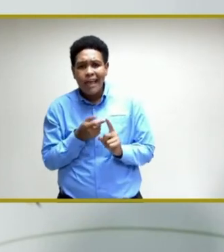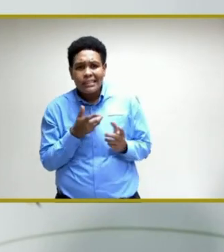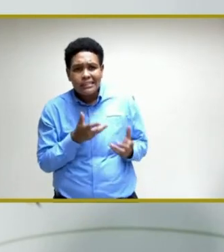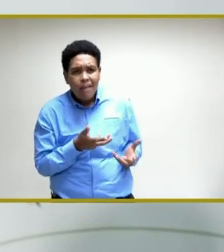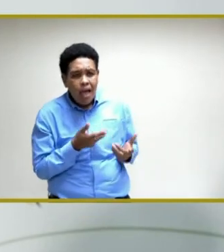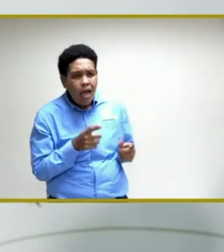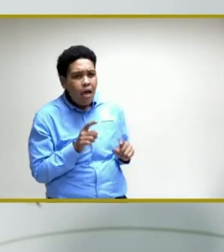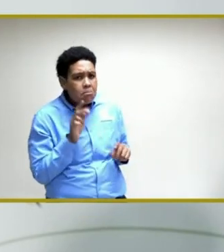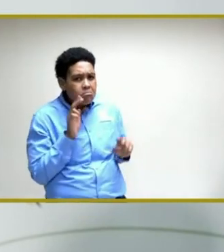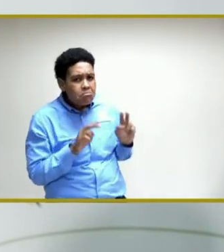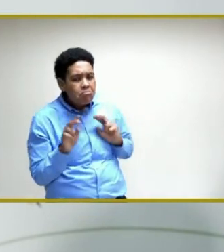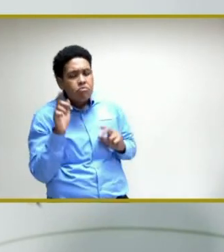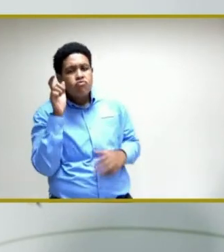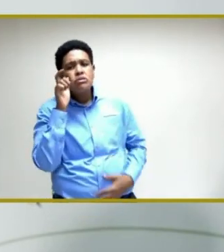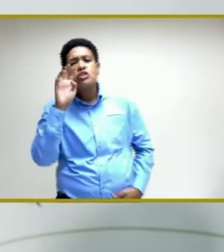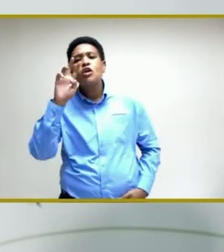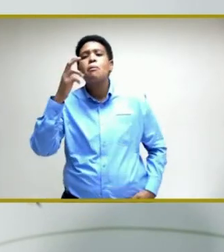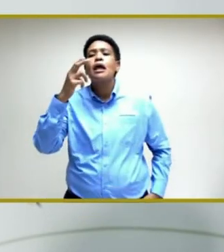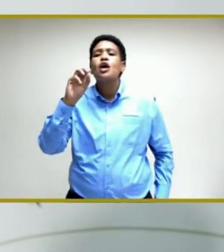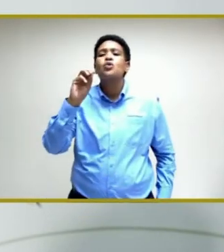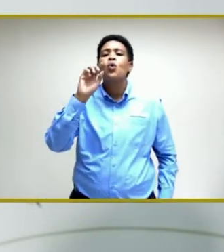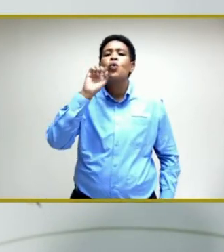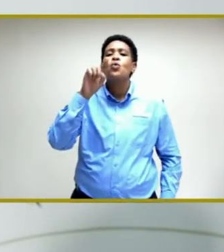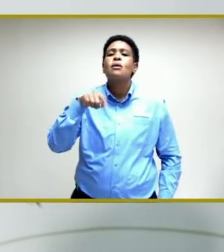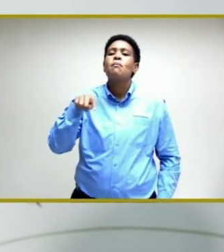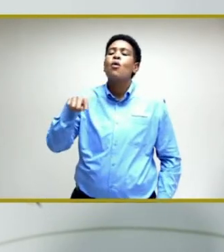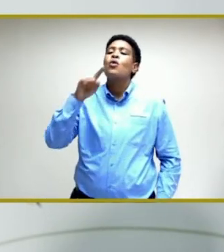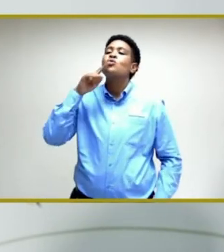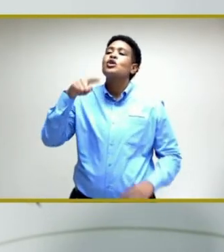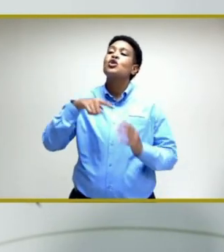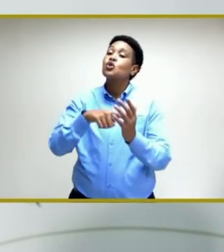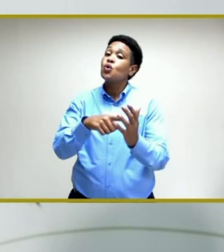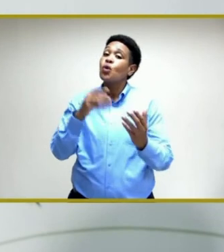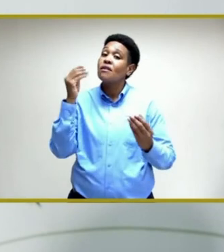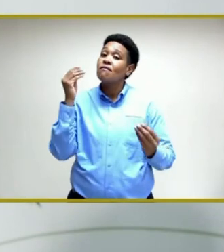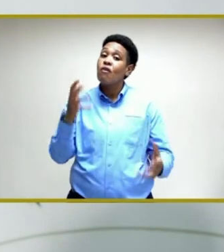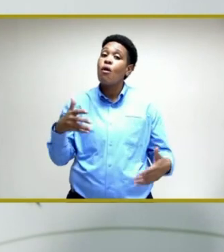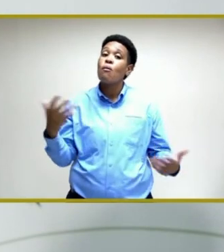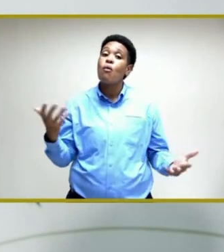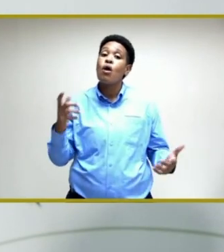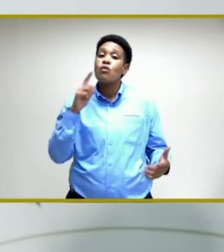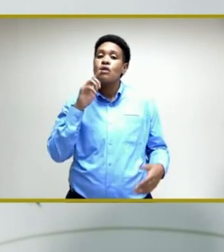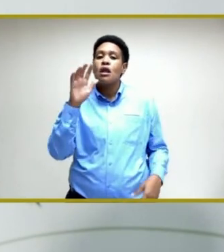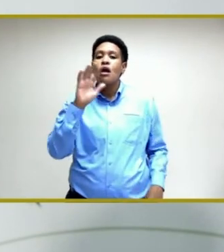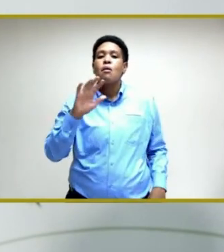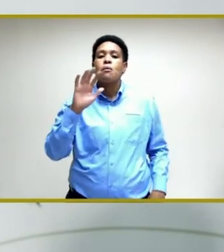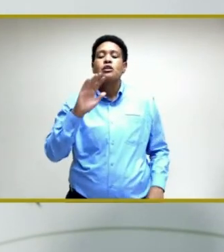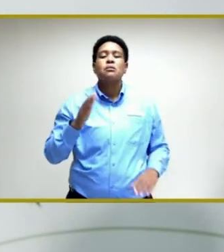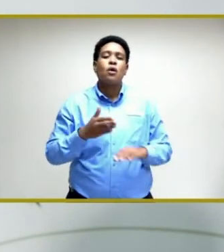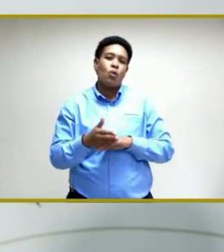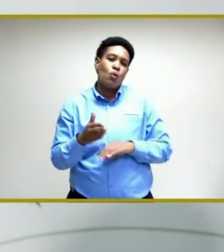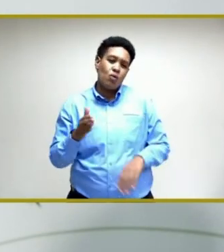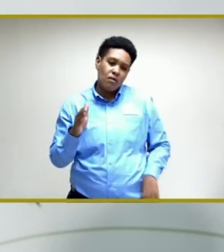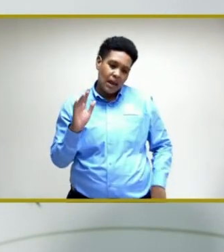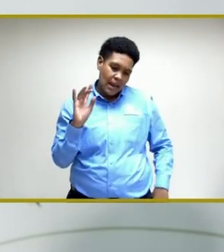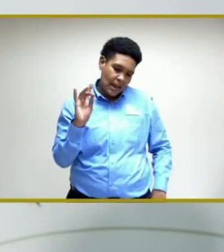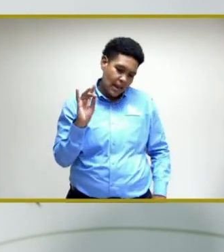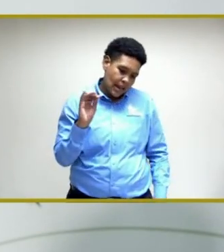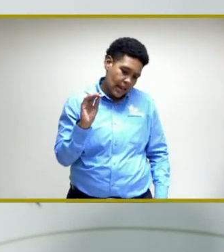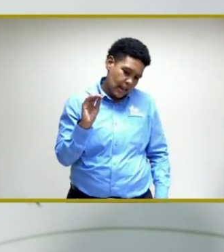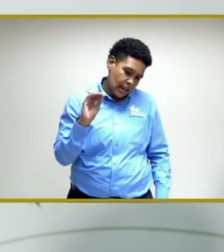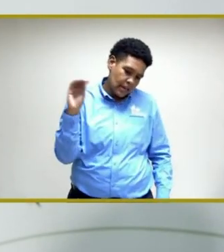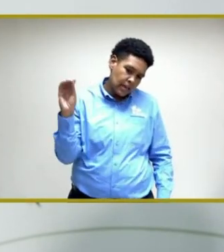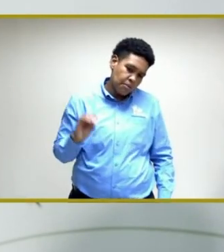the recent WHO report has shown that there is approximately over 80%